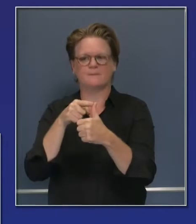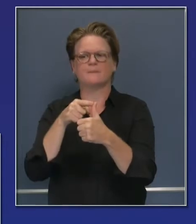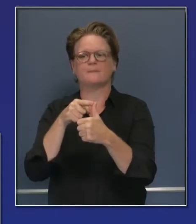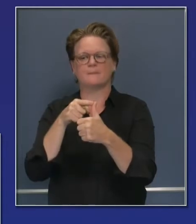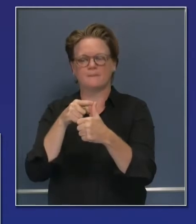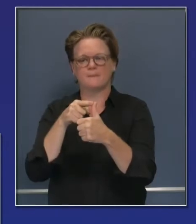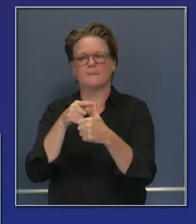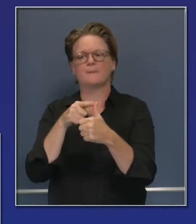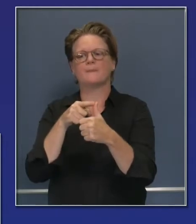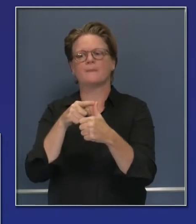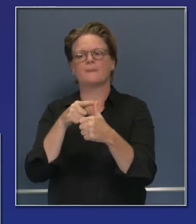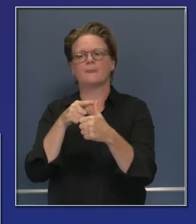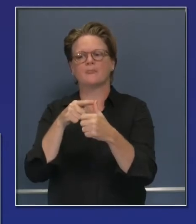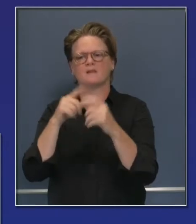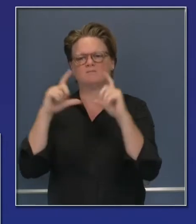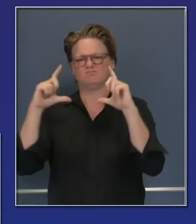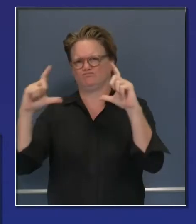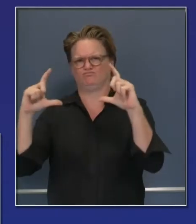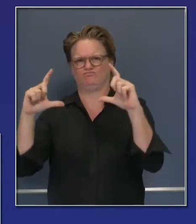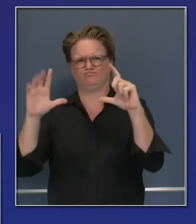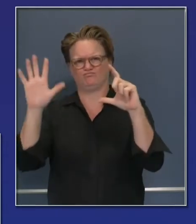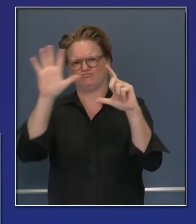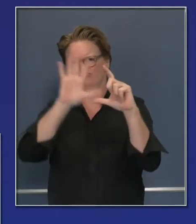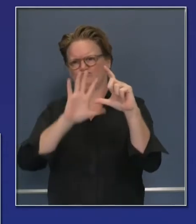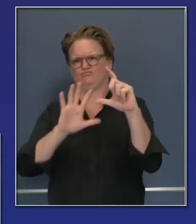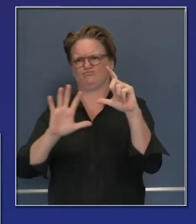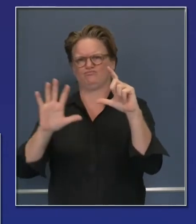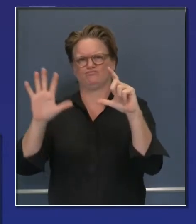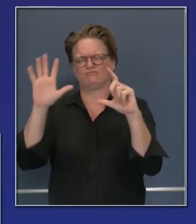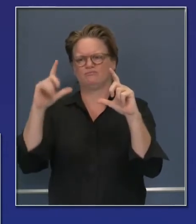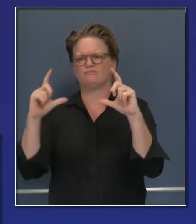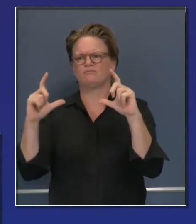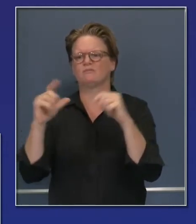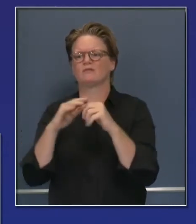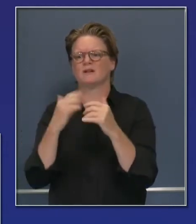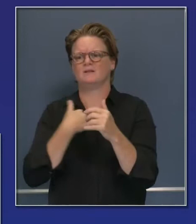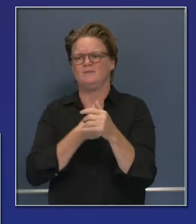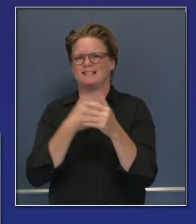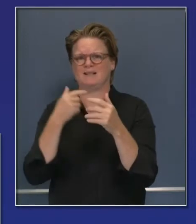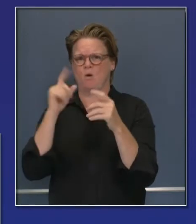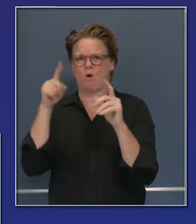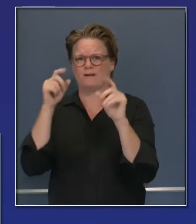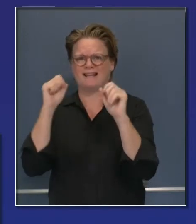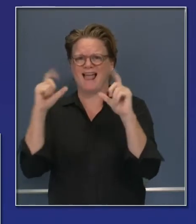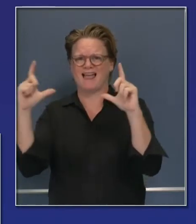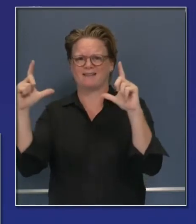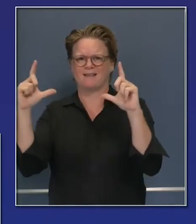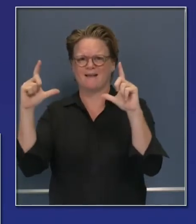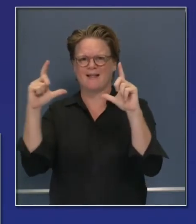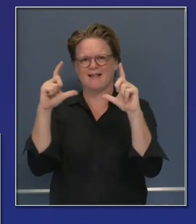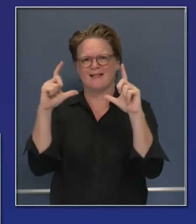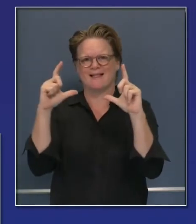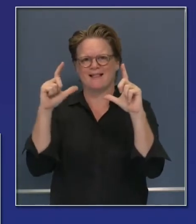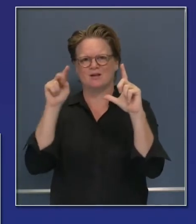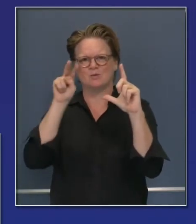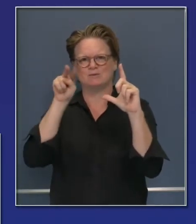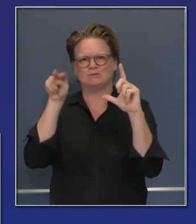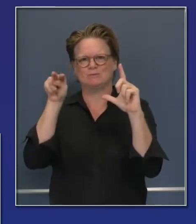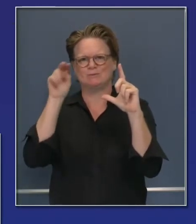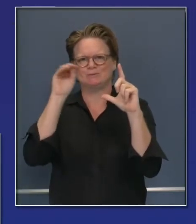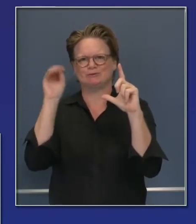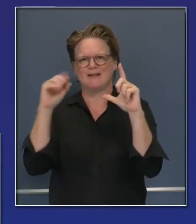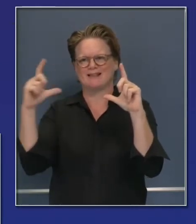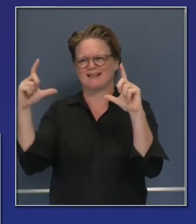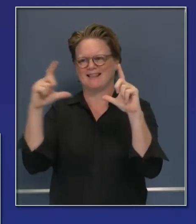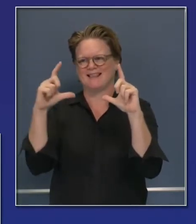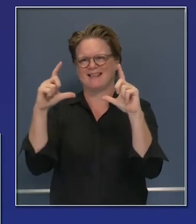has, on Monday, was 22 percent contained, impacted 350 acres, 1,000 acres, that is. Today, we've made